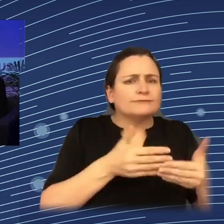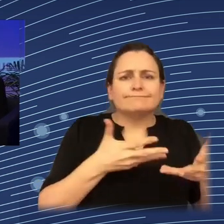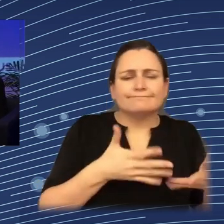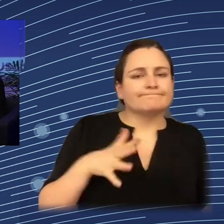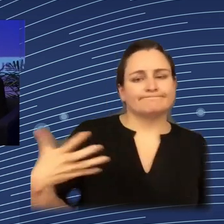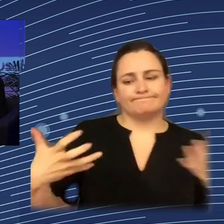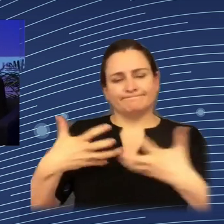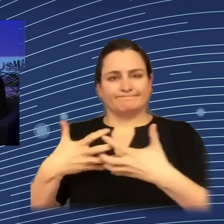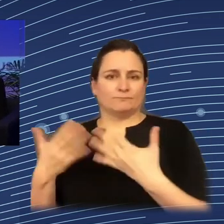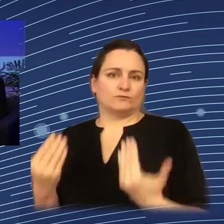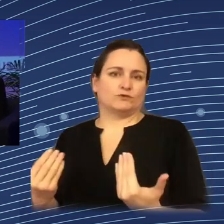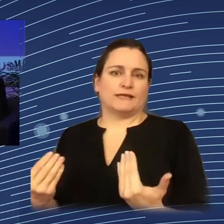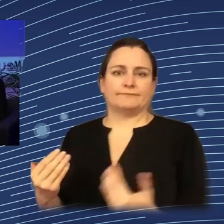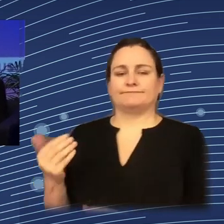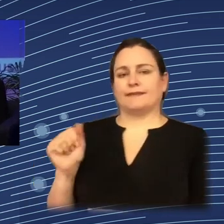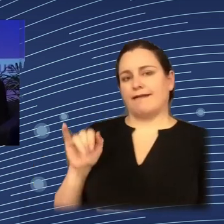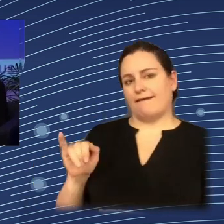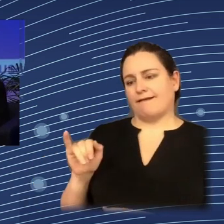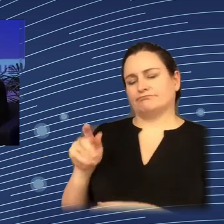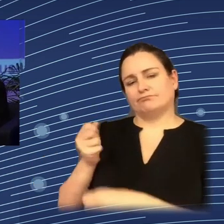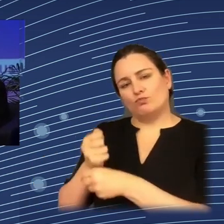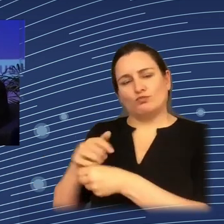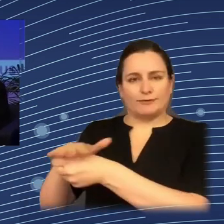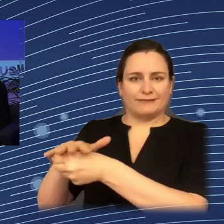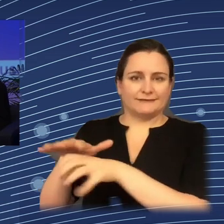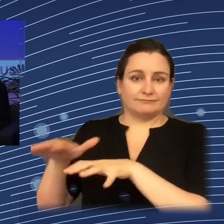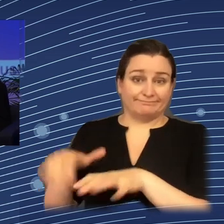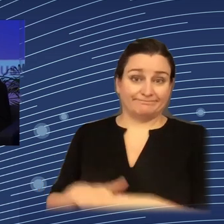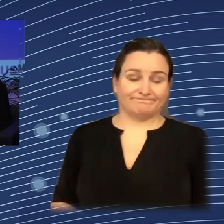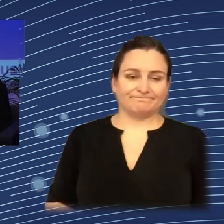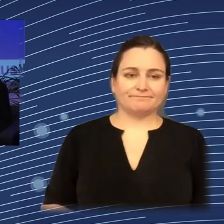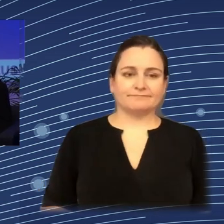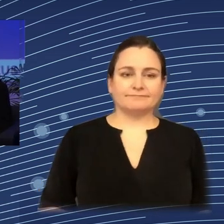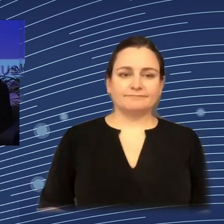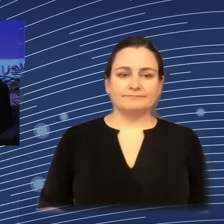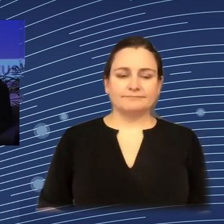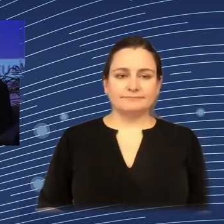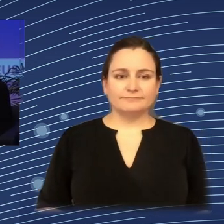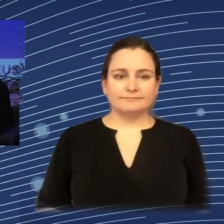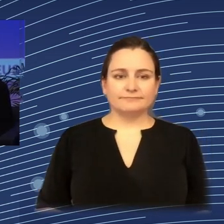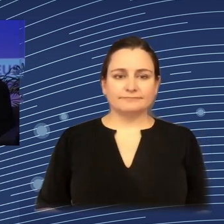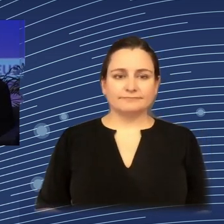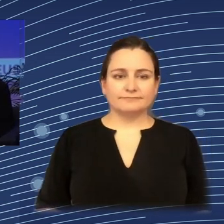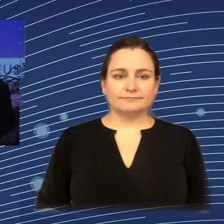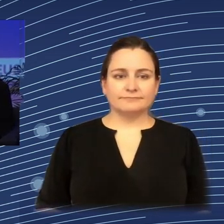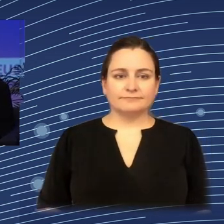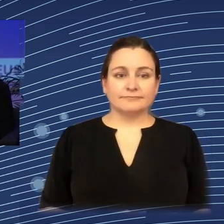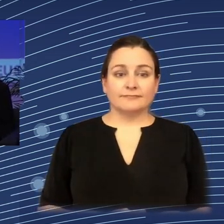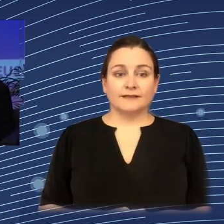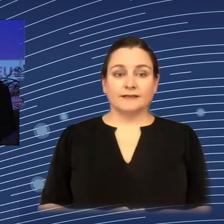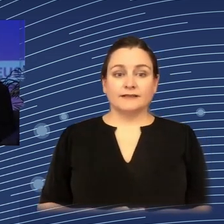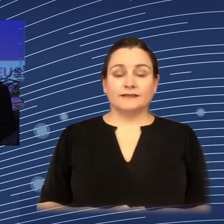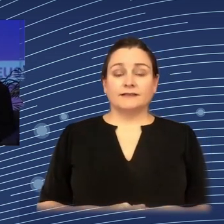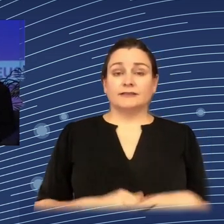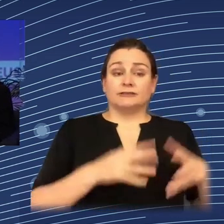we are discussing in these two days of events. So let me start with an analogy that design is a different language.